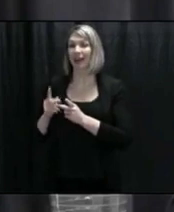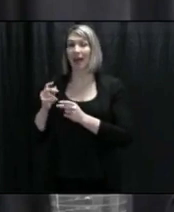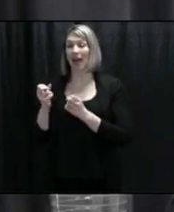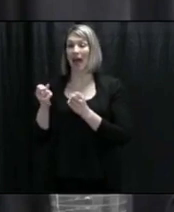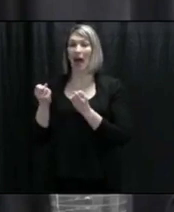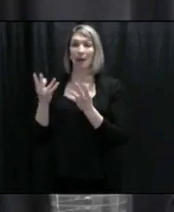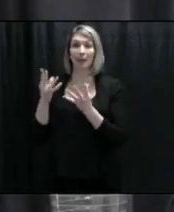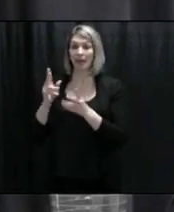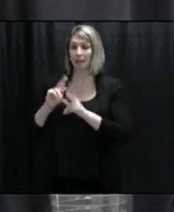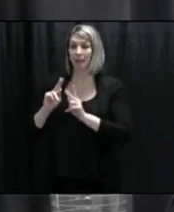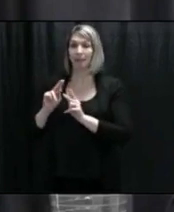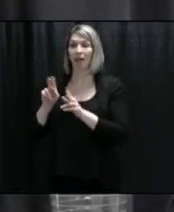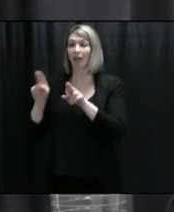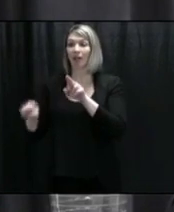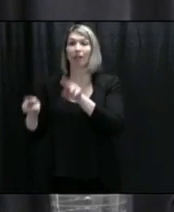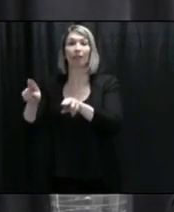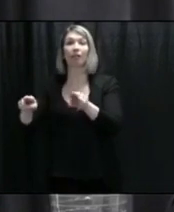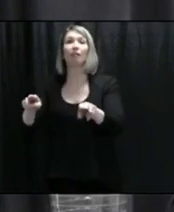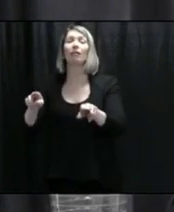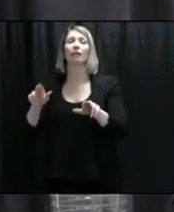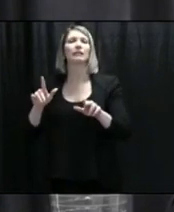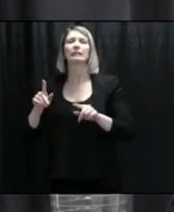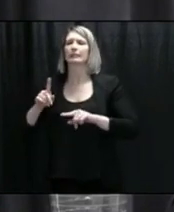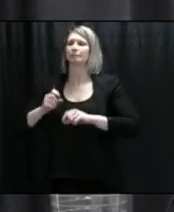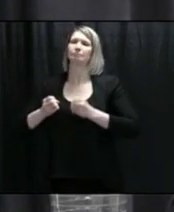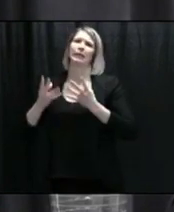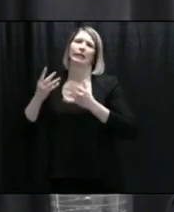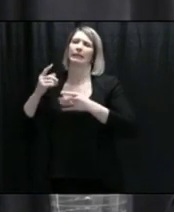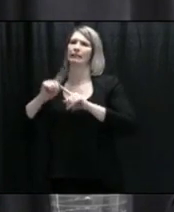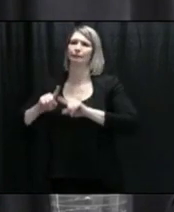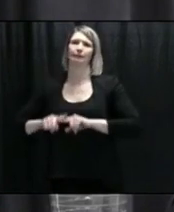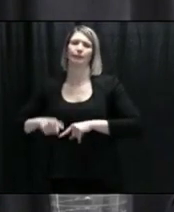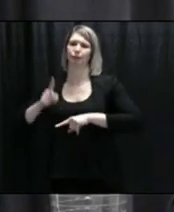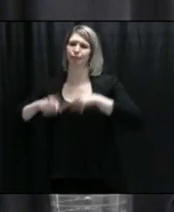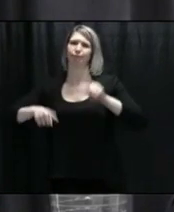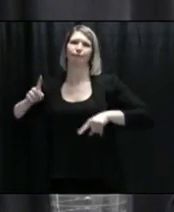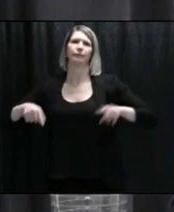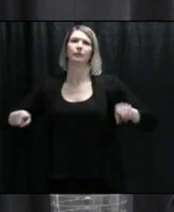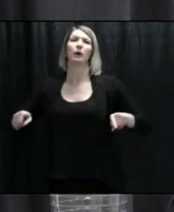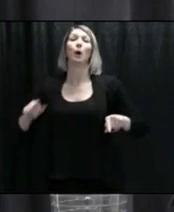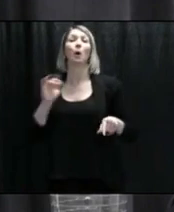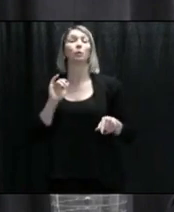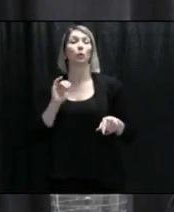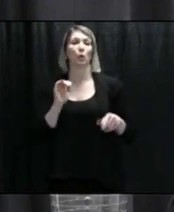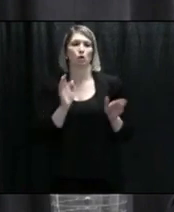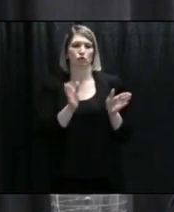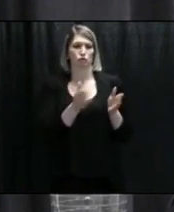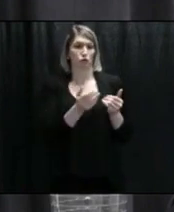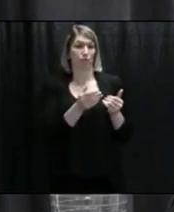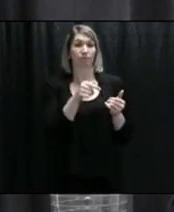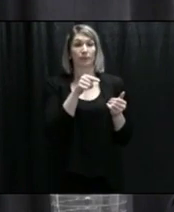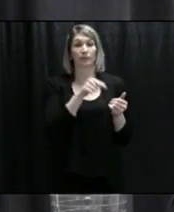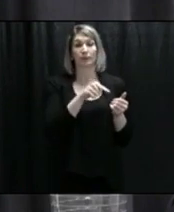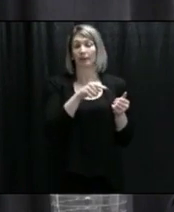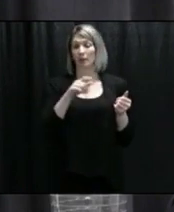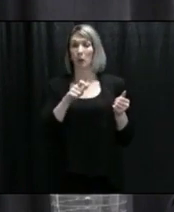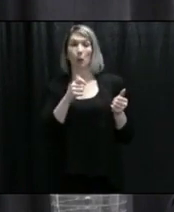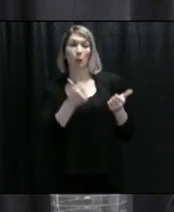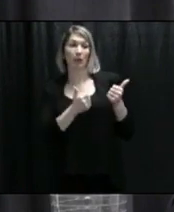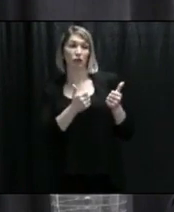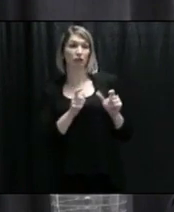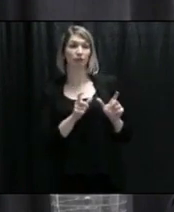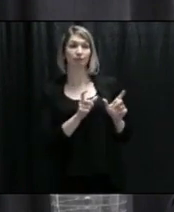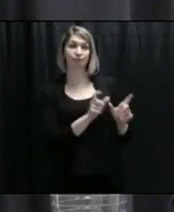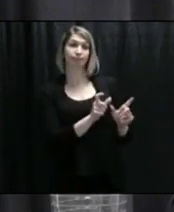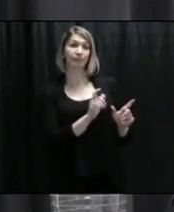They have arrangements that may vary from moving rooms and assigning a specific area to